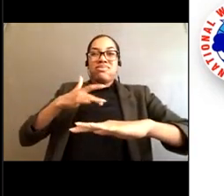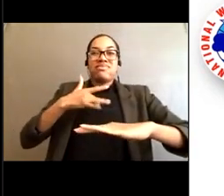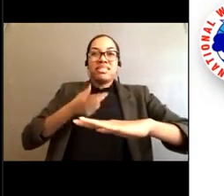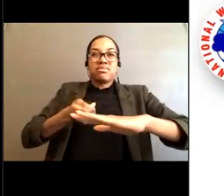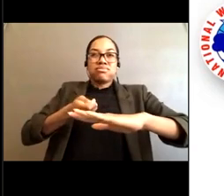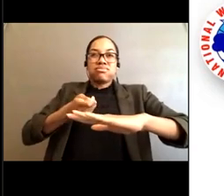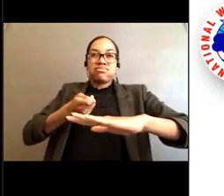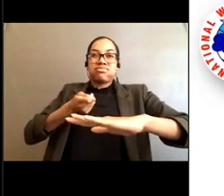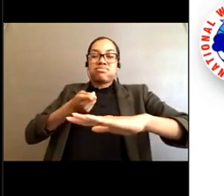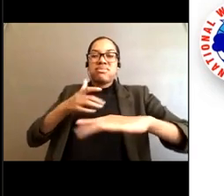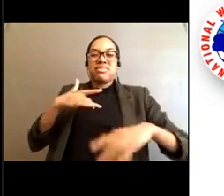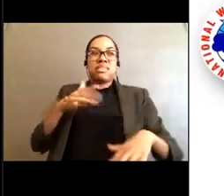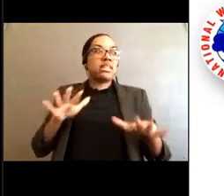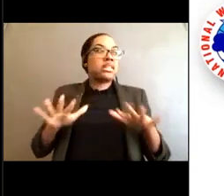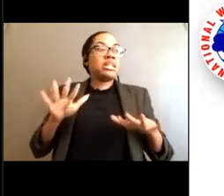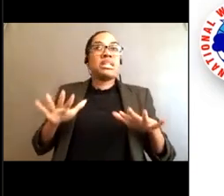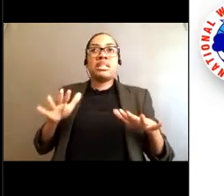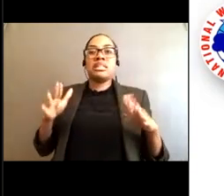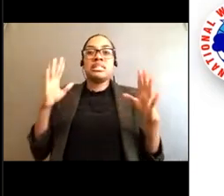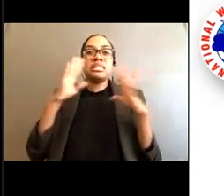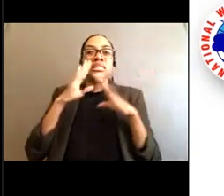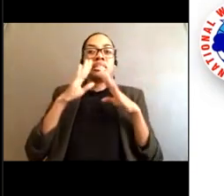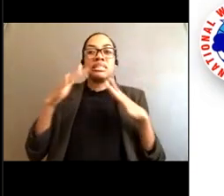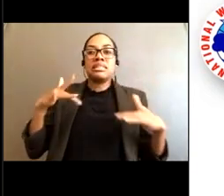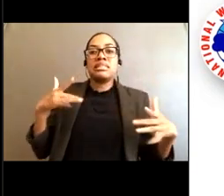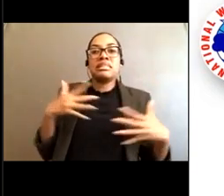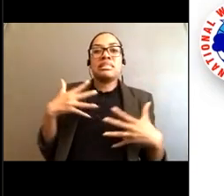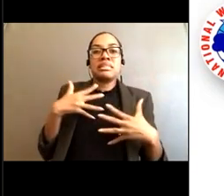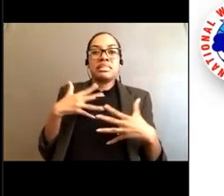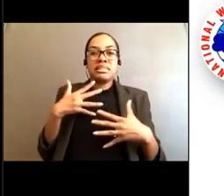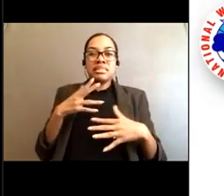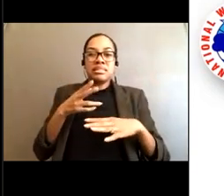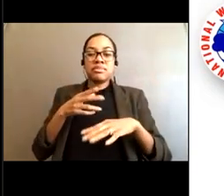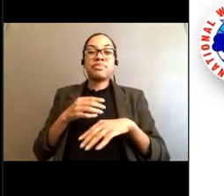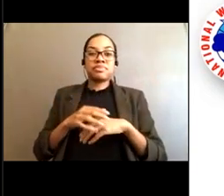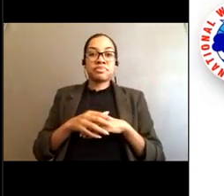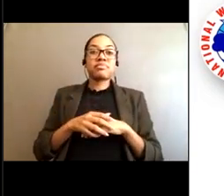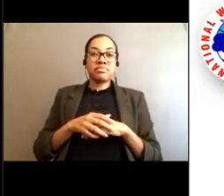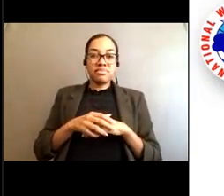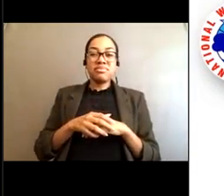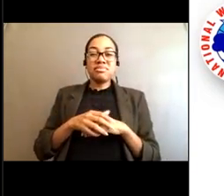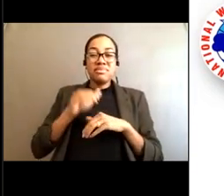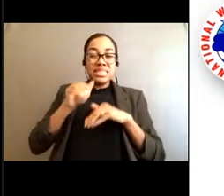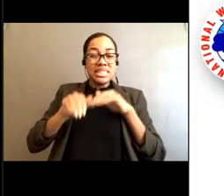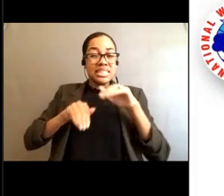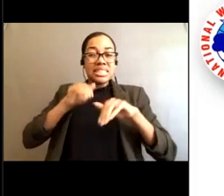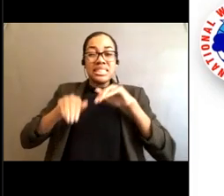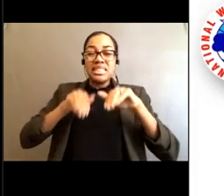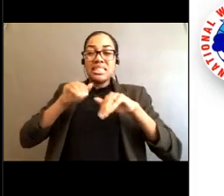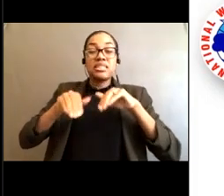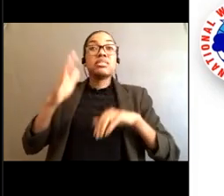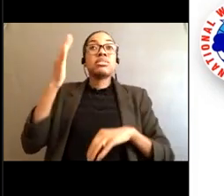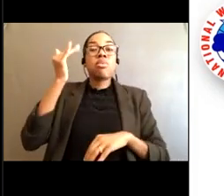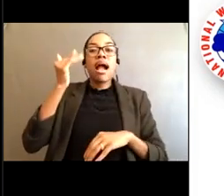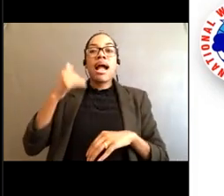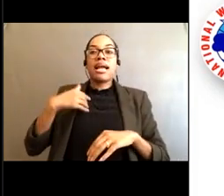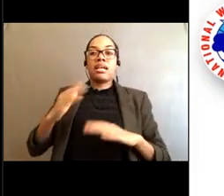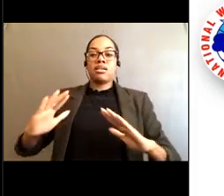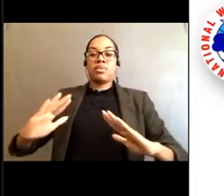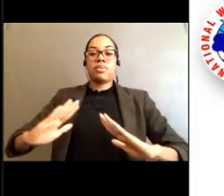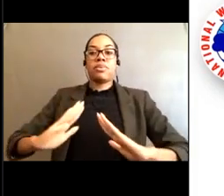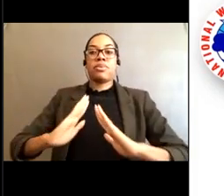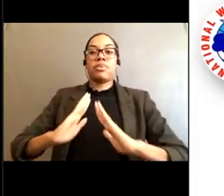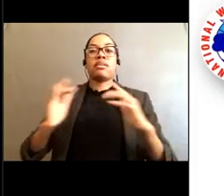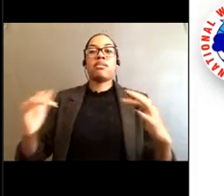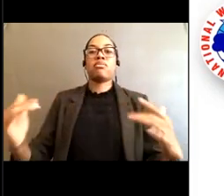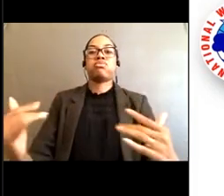like they're getting into trouble, and the reason for that is the speeds of the current are greatest in the neck. They